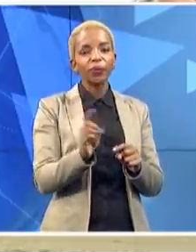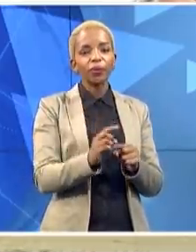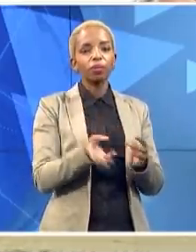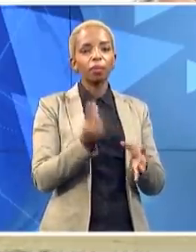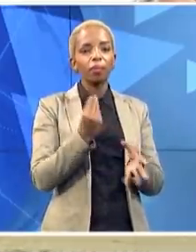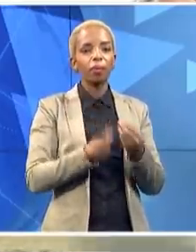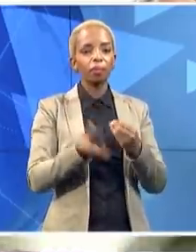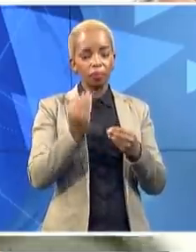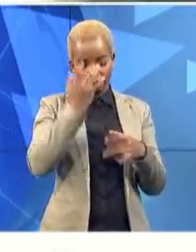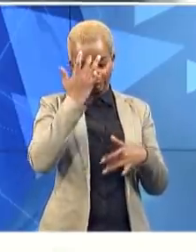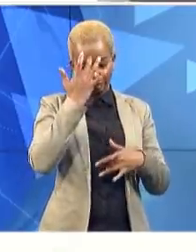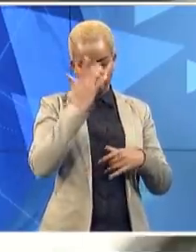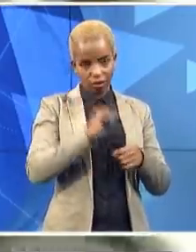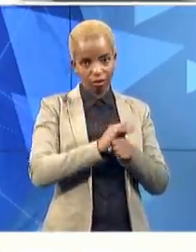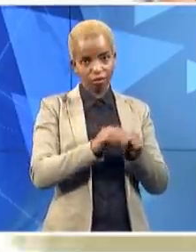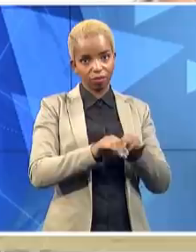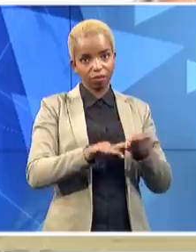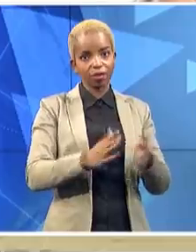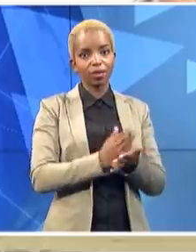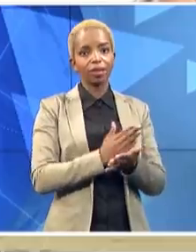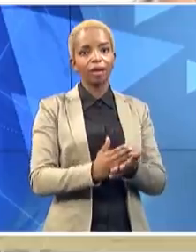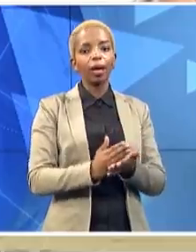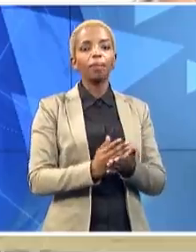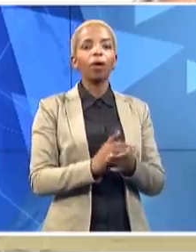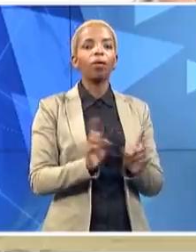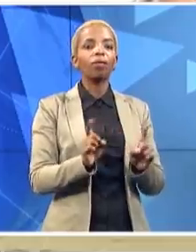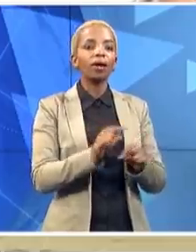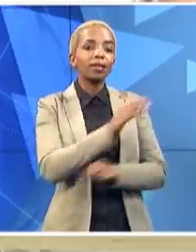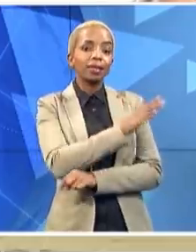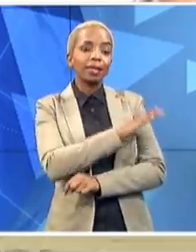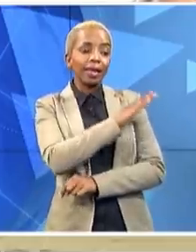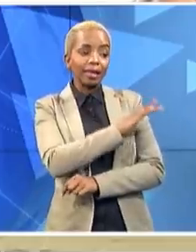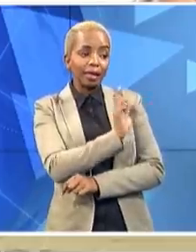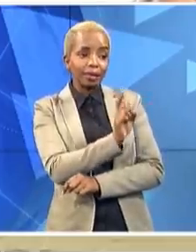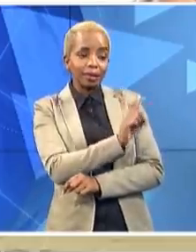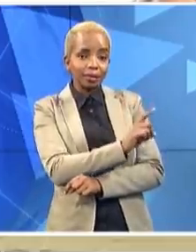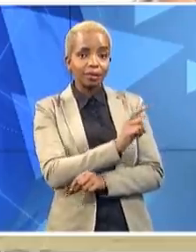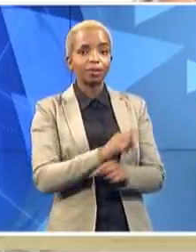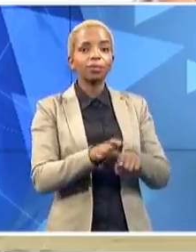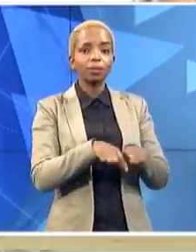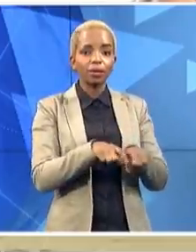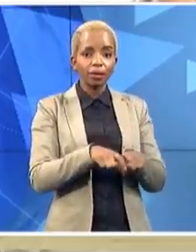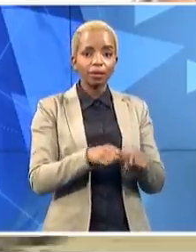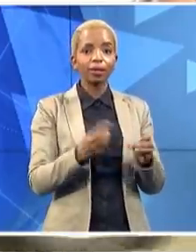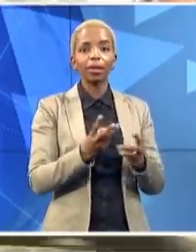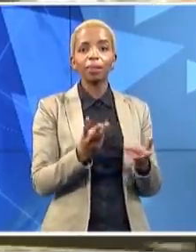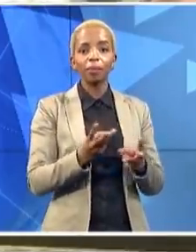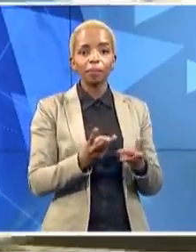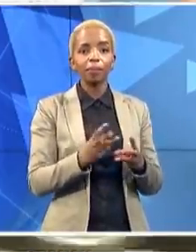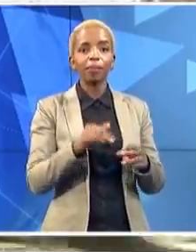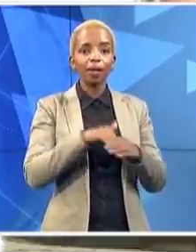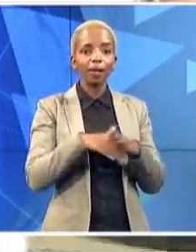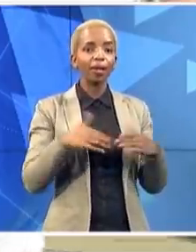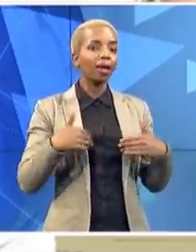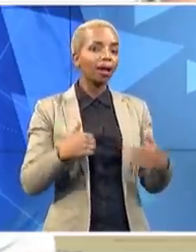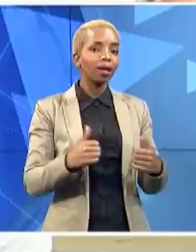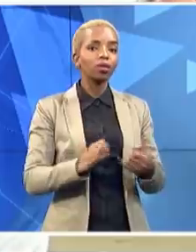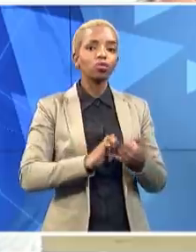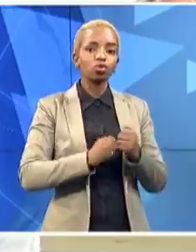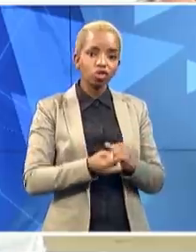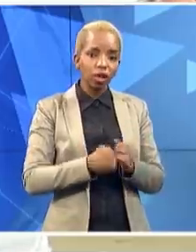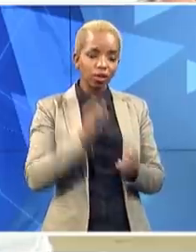of the people, there will be a screening also for people, everyone, even healthy people, to try and mitigate the spread of this virus. But I am joined